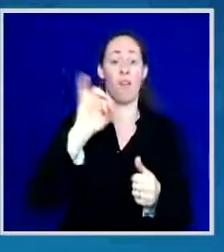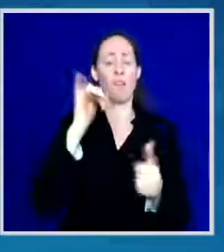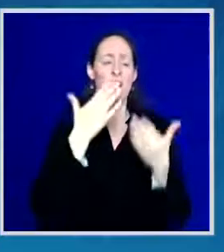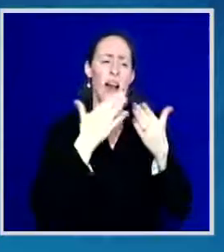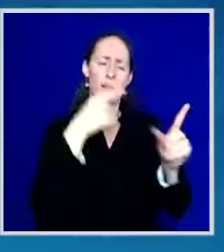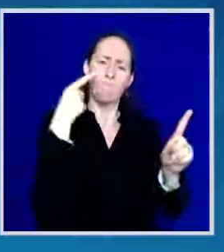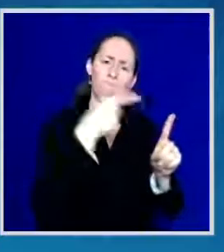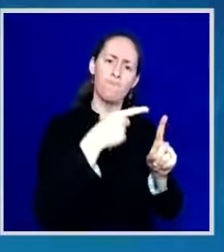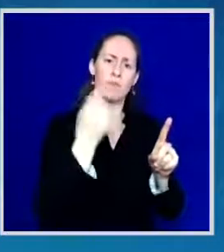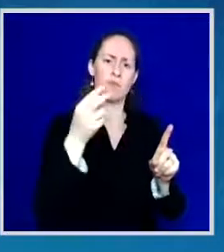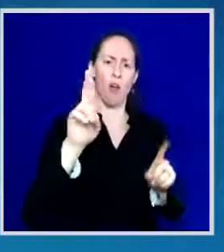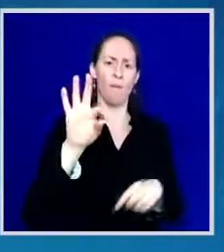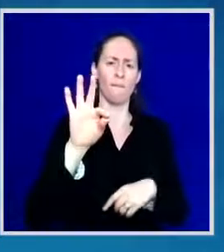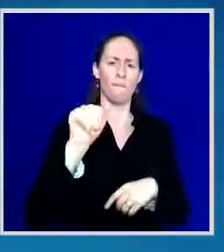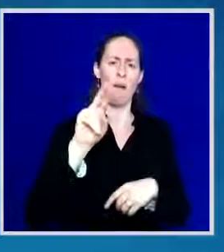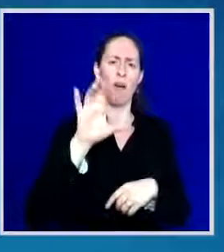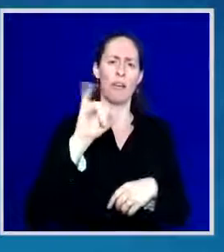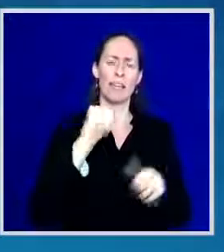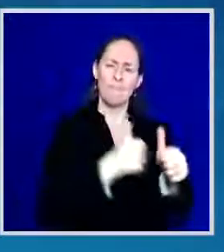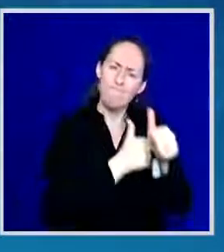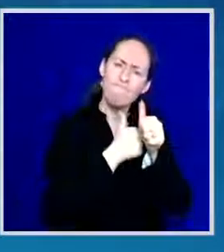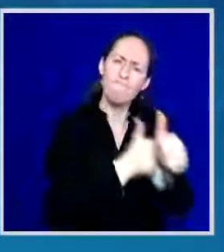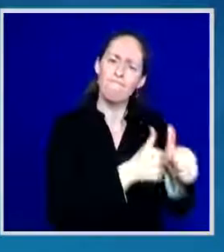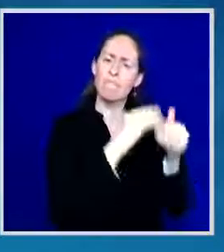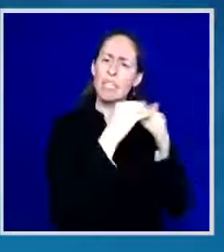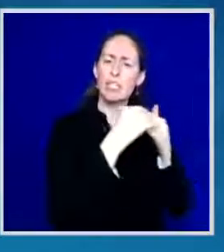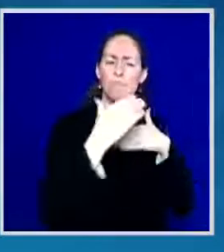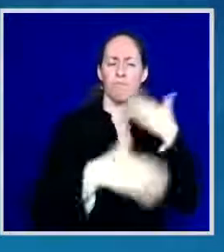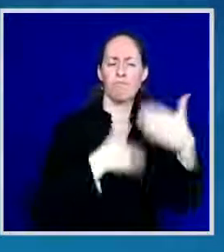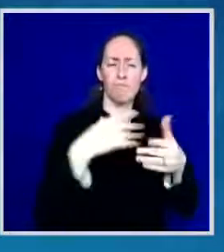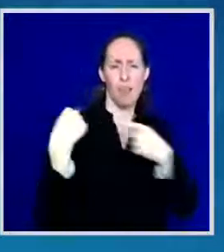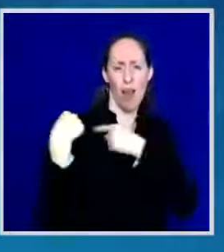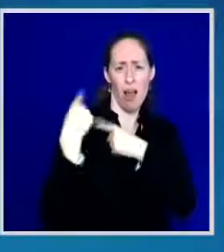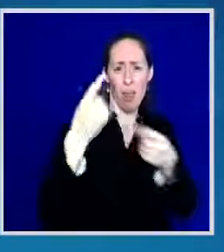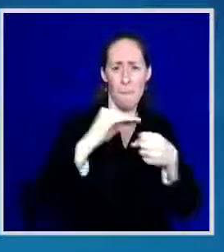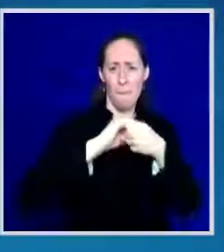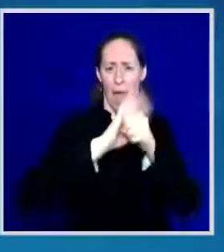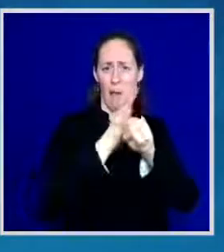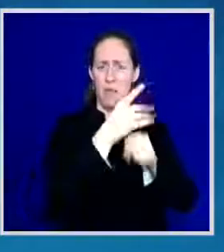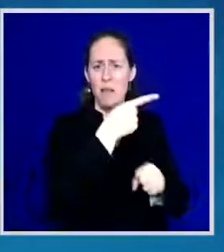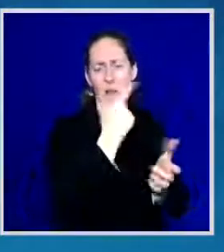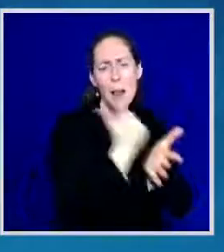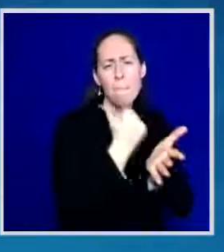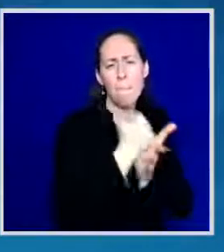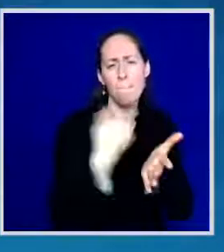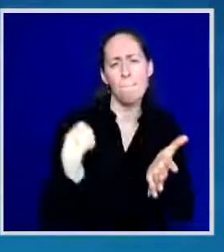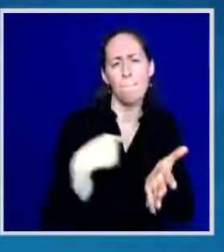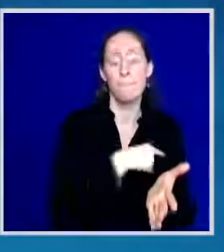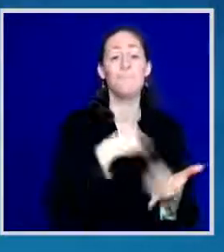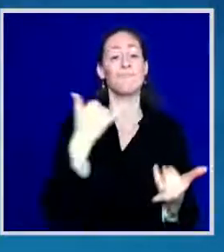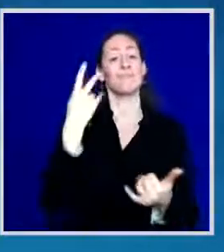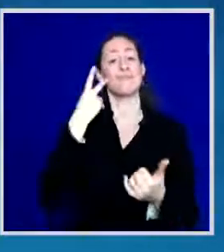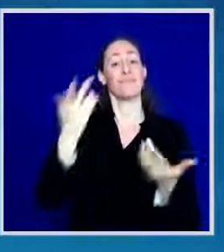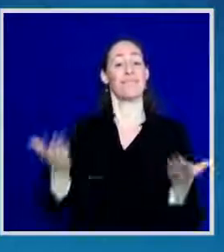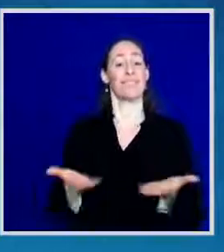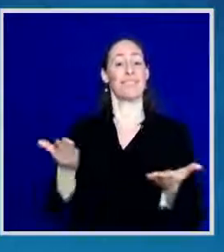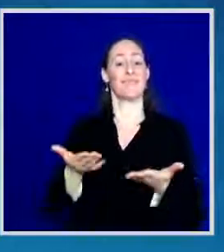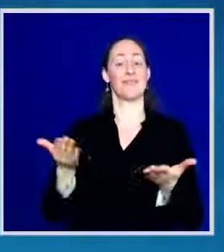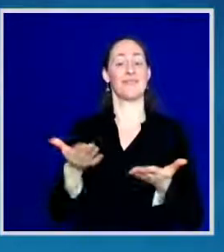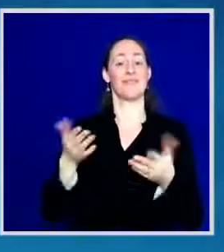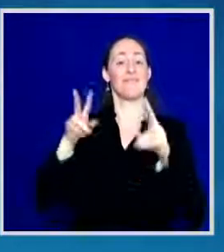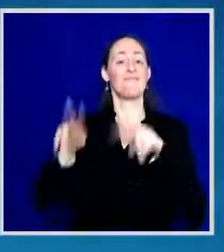throughout this pandemic. And during the tour we saw one of the people getting their shots with their